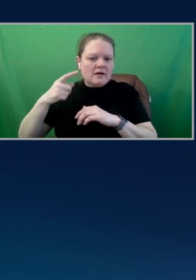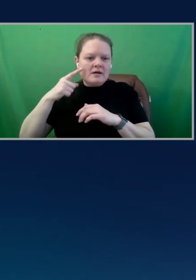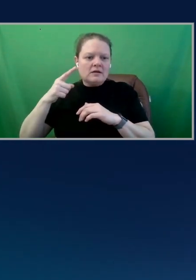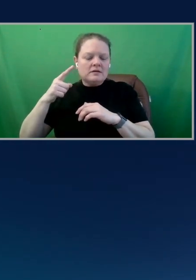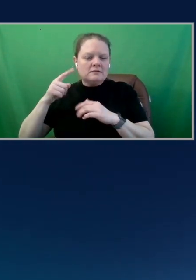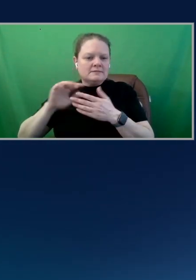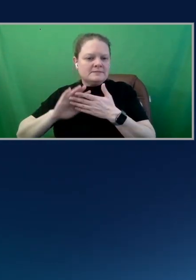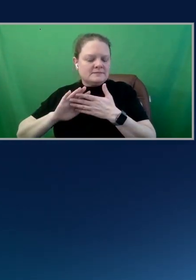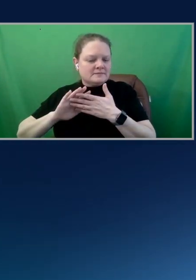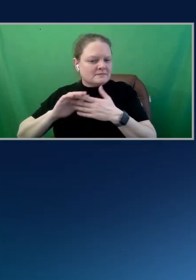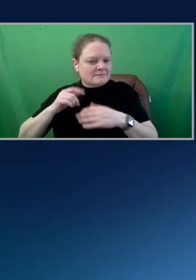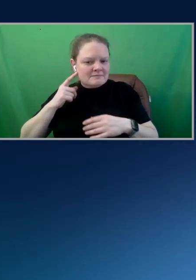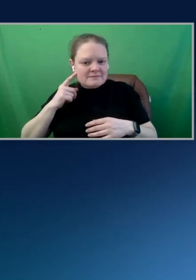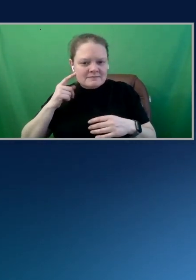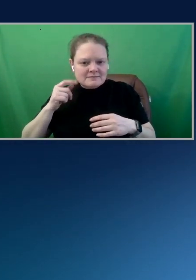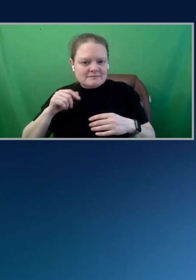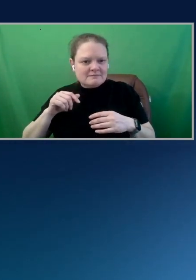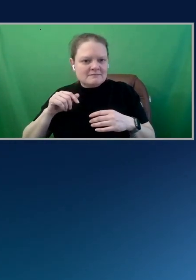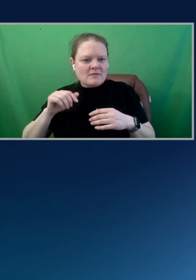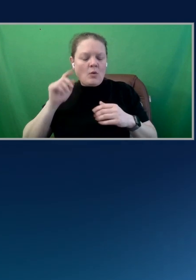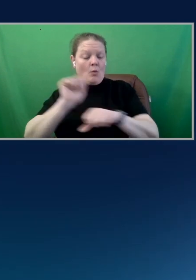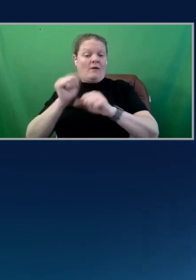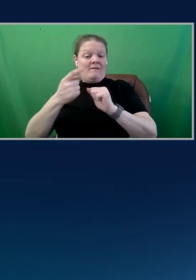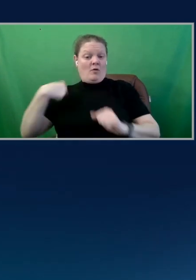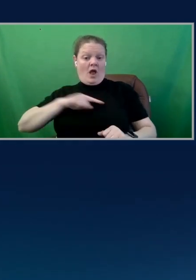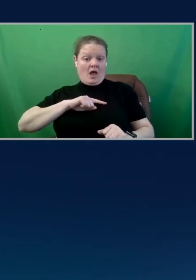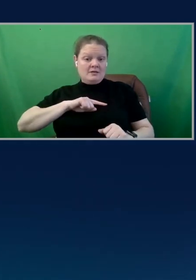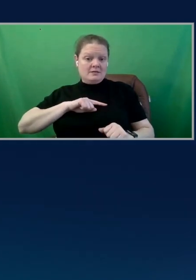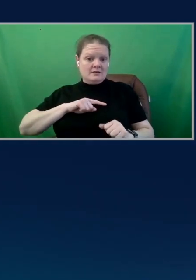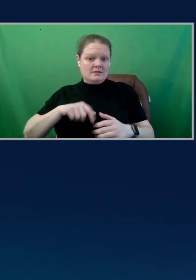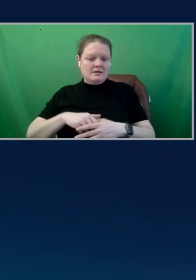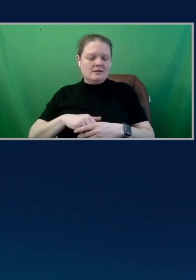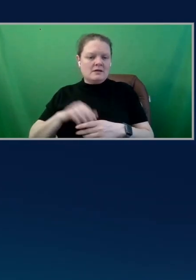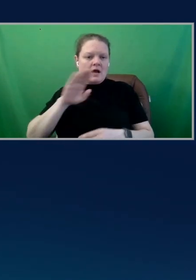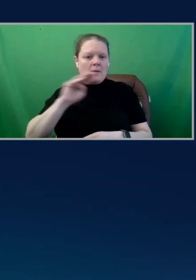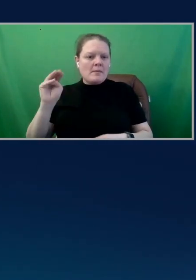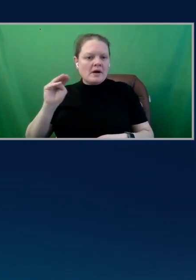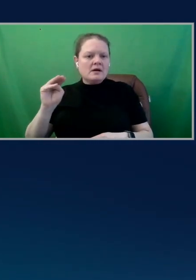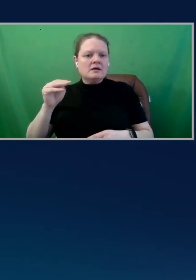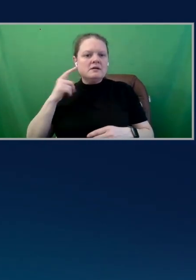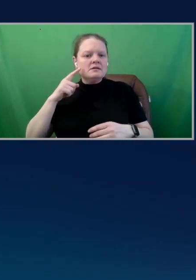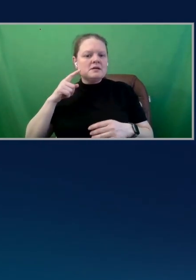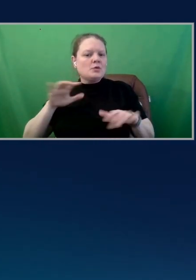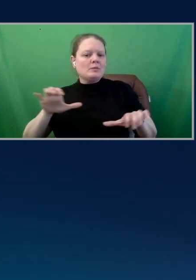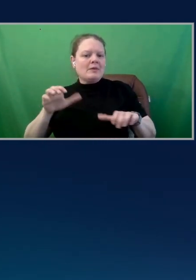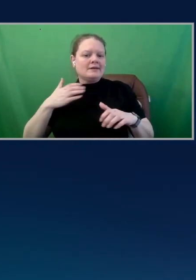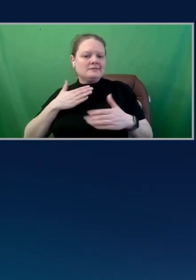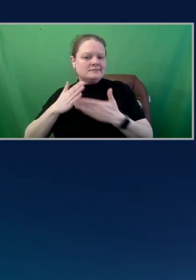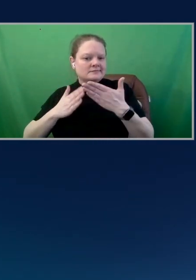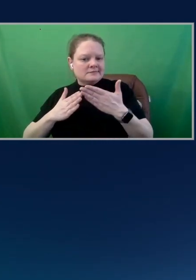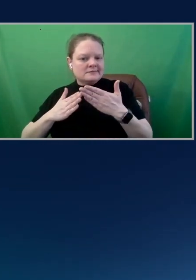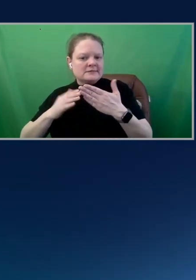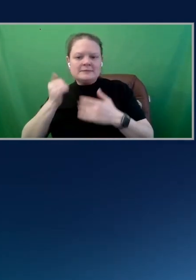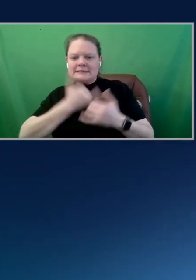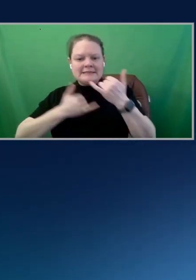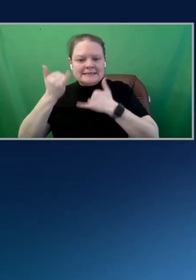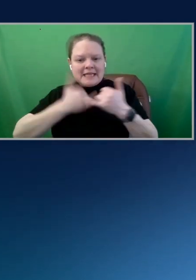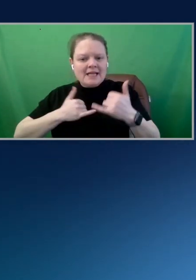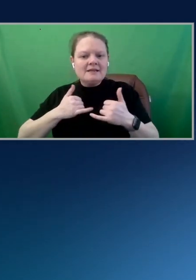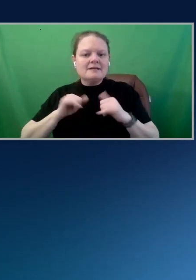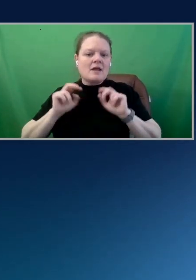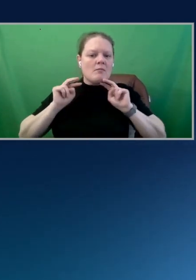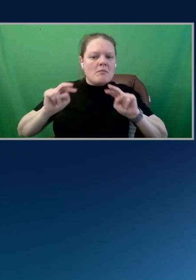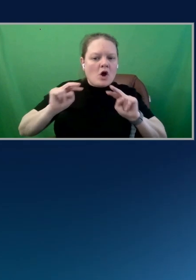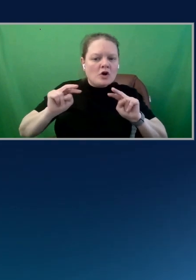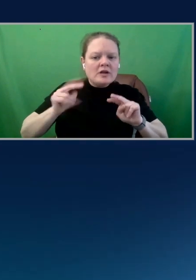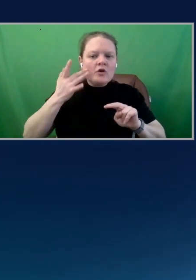and executives working across three continents. I made my fair share of mistakes on observability and monitoring, which is why I wanted to get better at